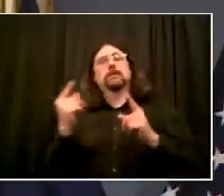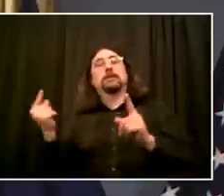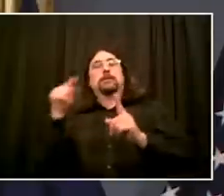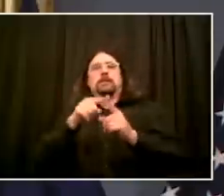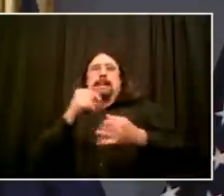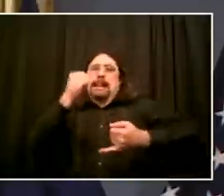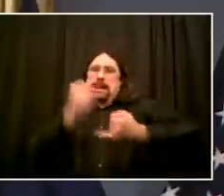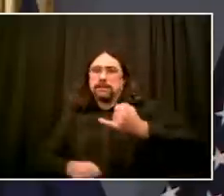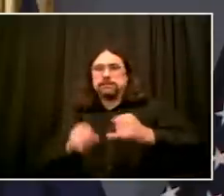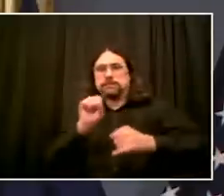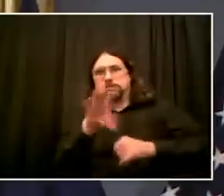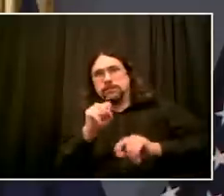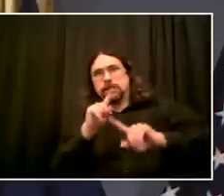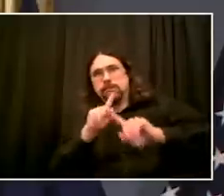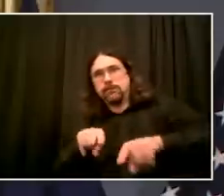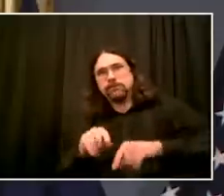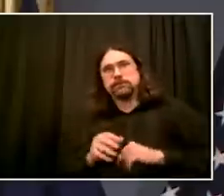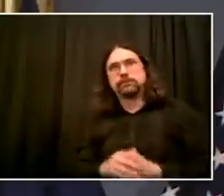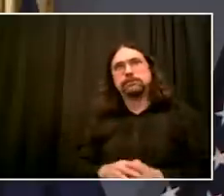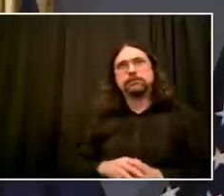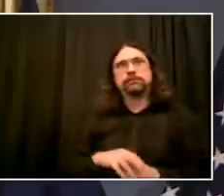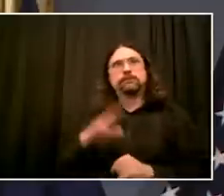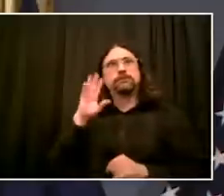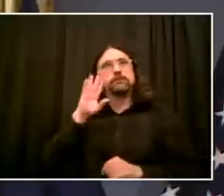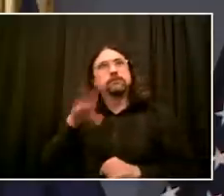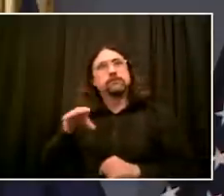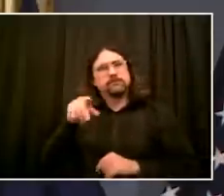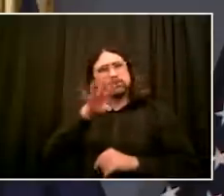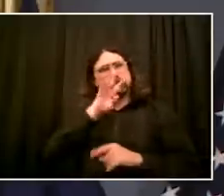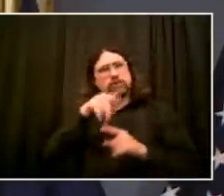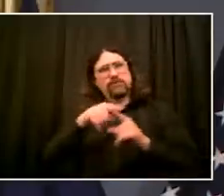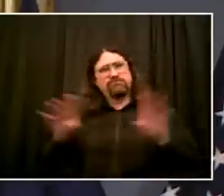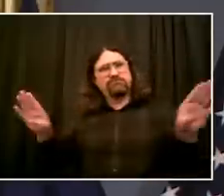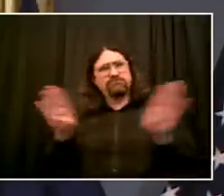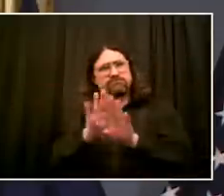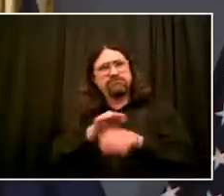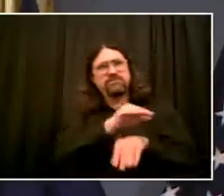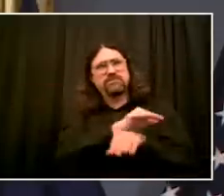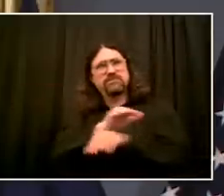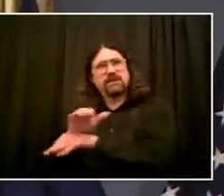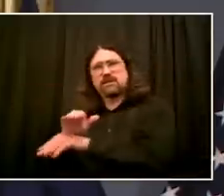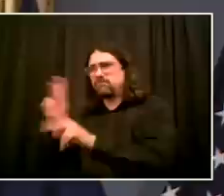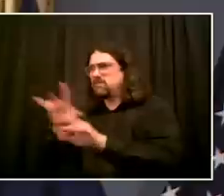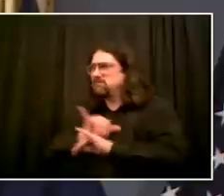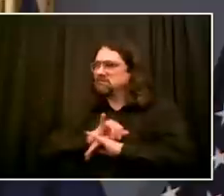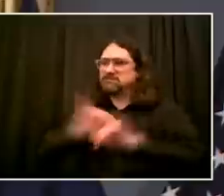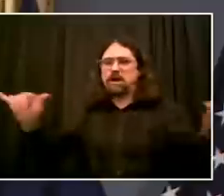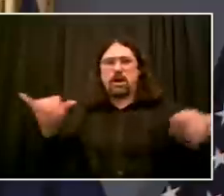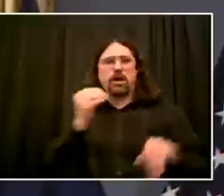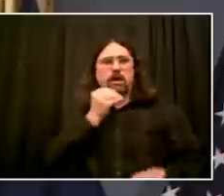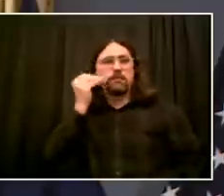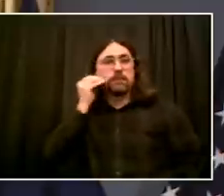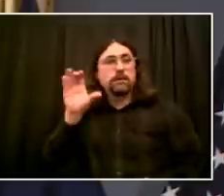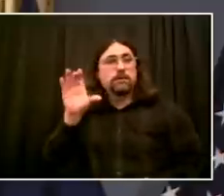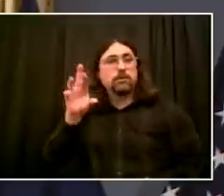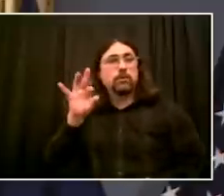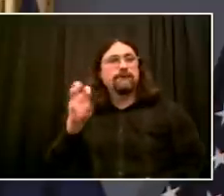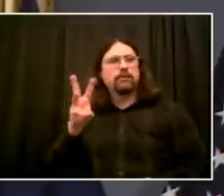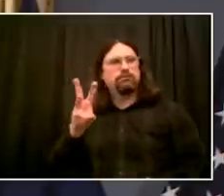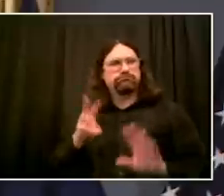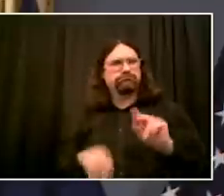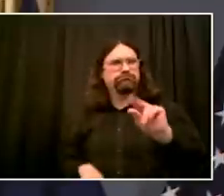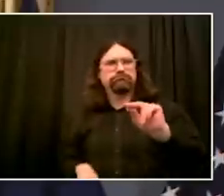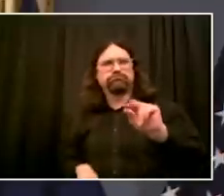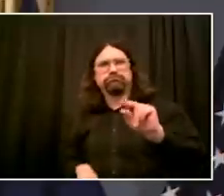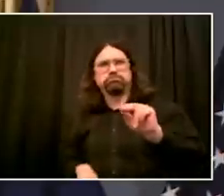Every place is different. This is a place with a strong tradition of peaceful protest and a